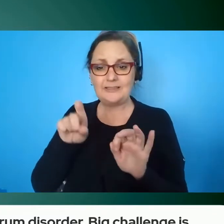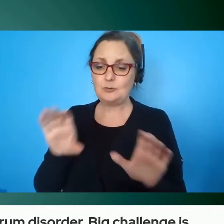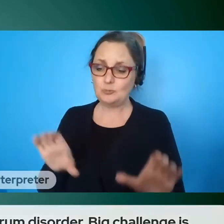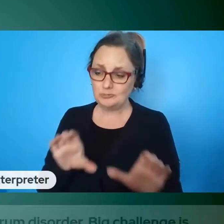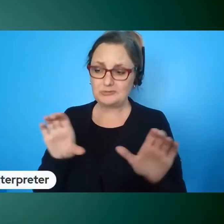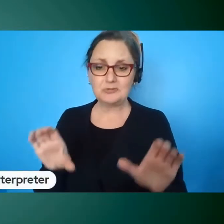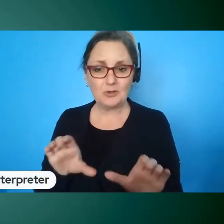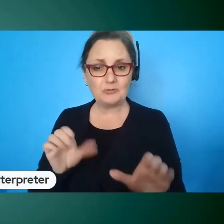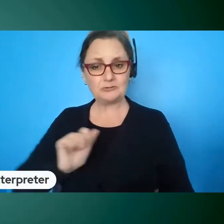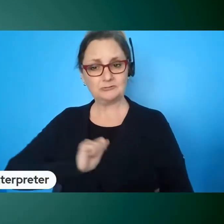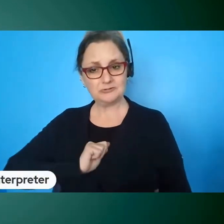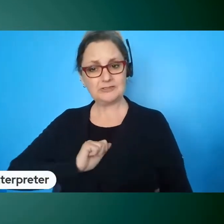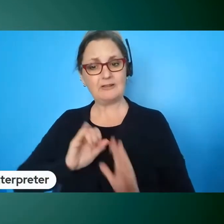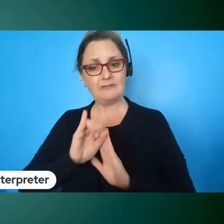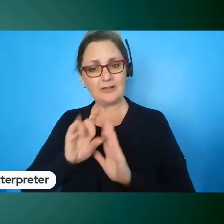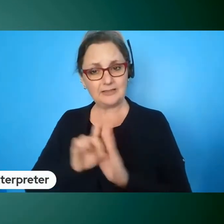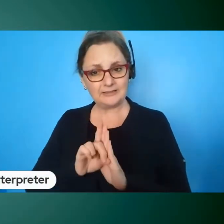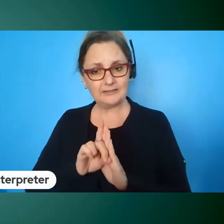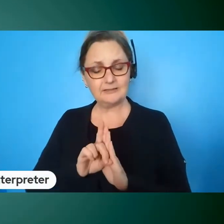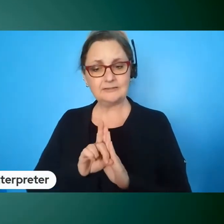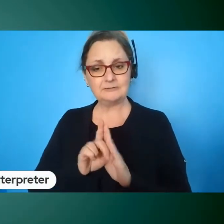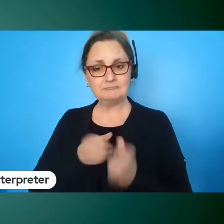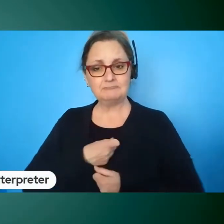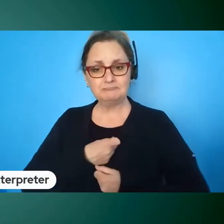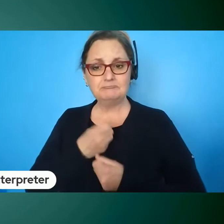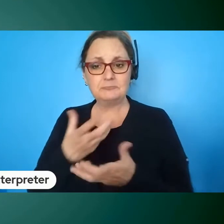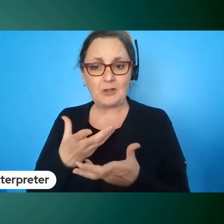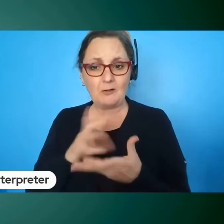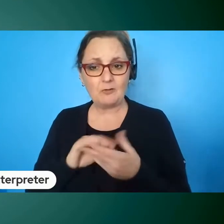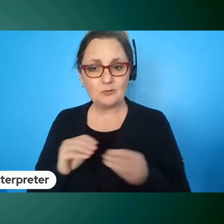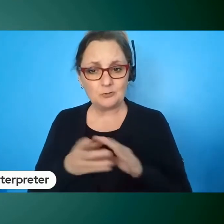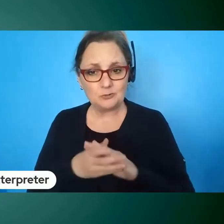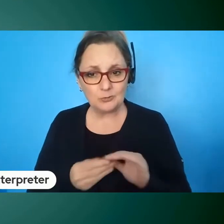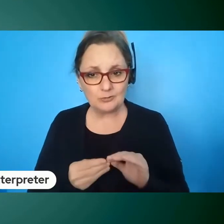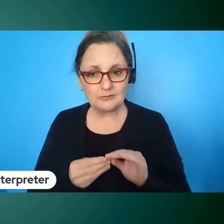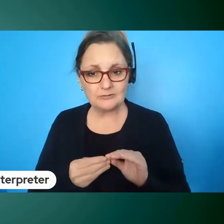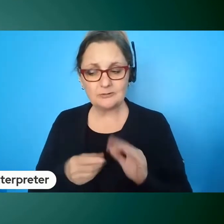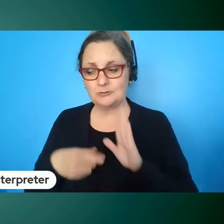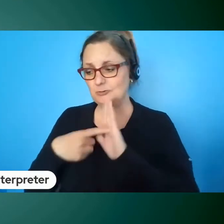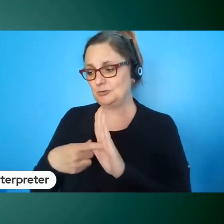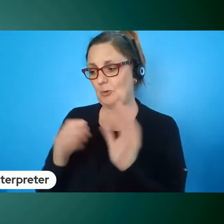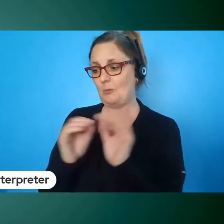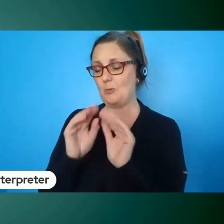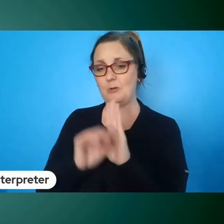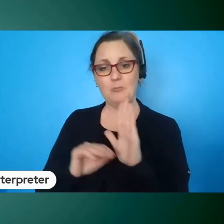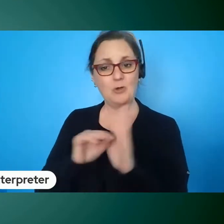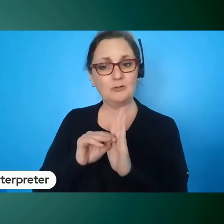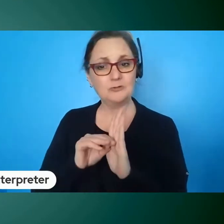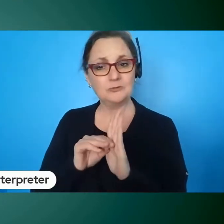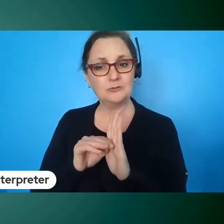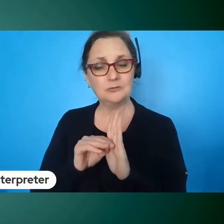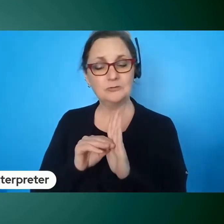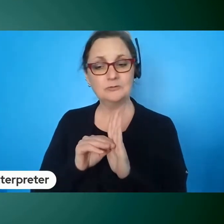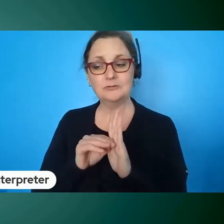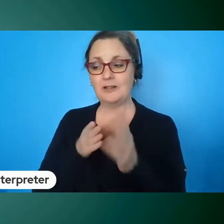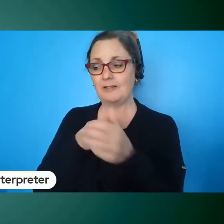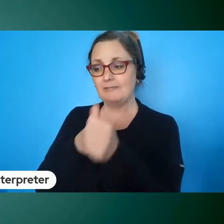tell stories put role models online lead the way